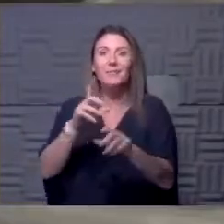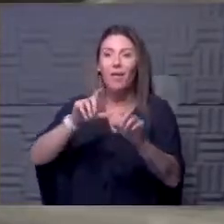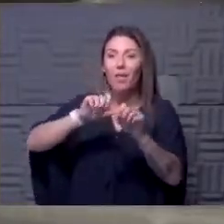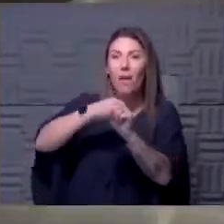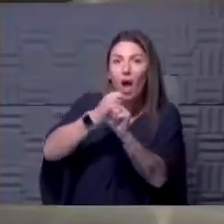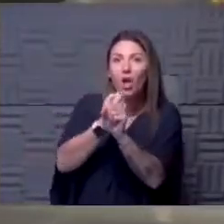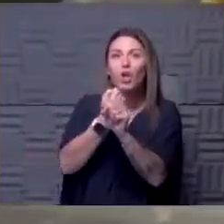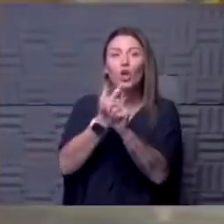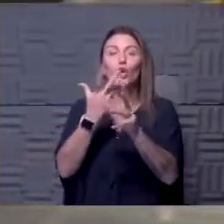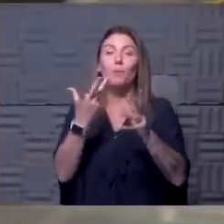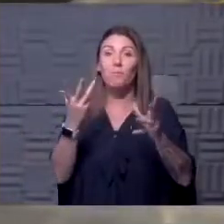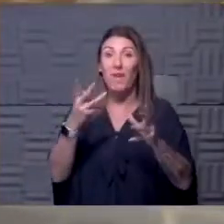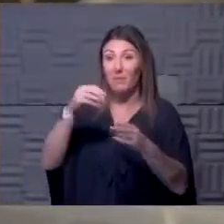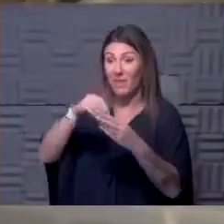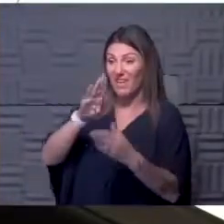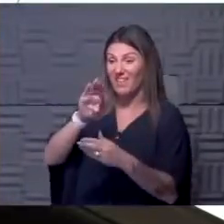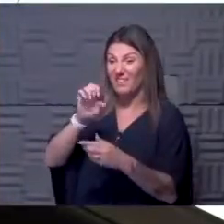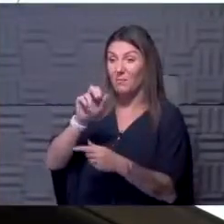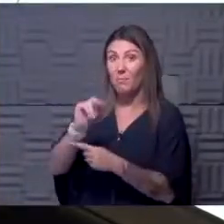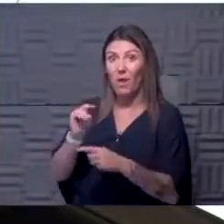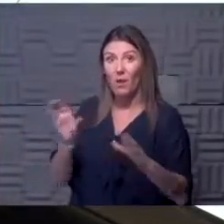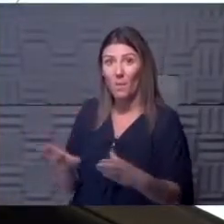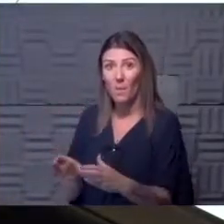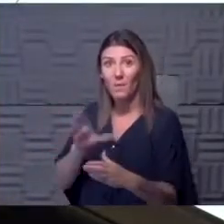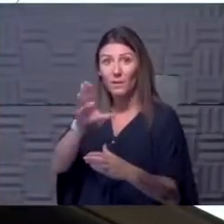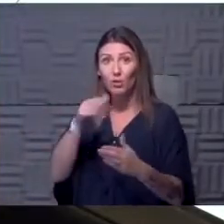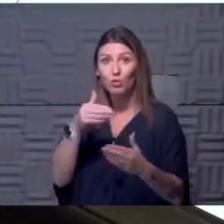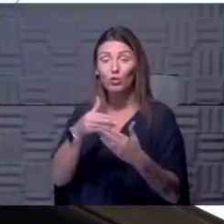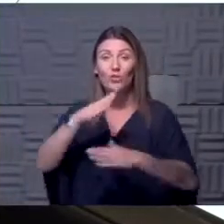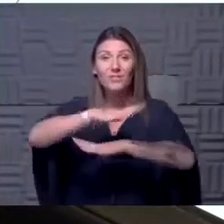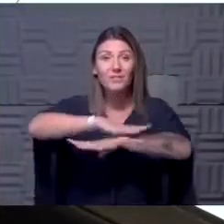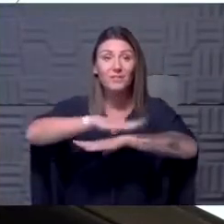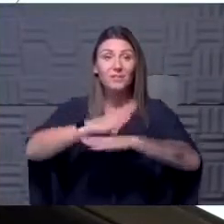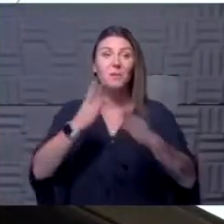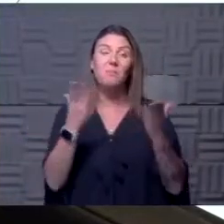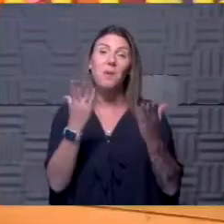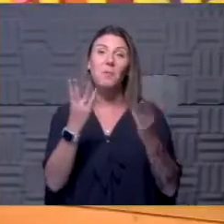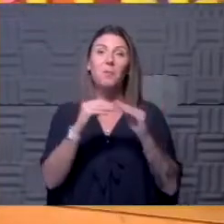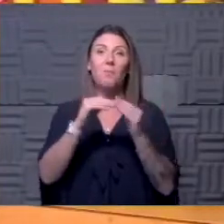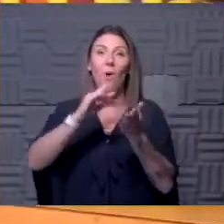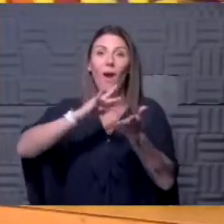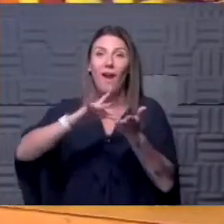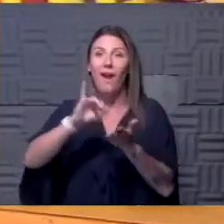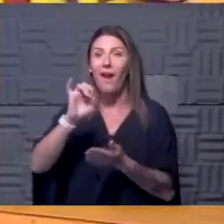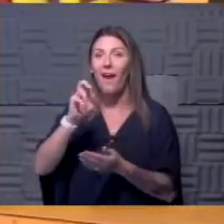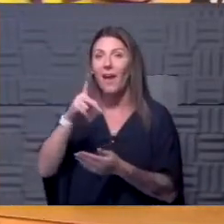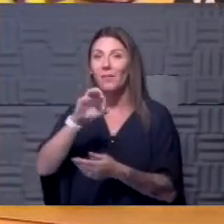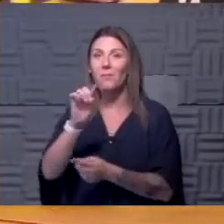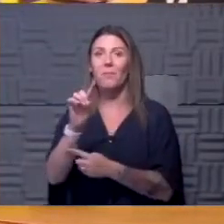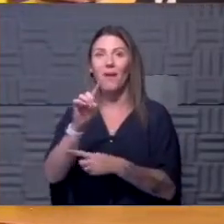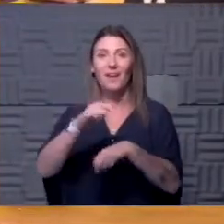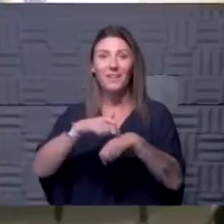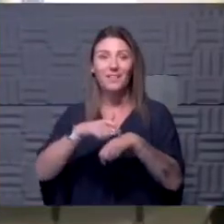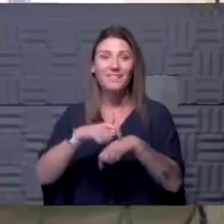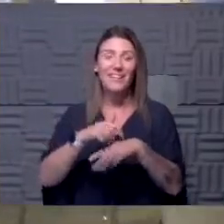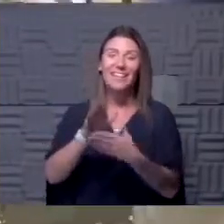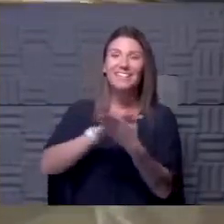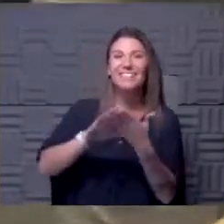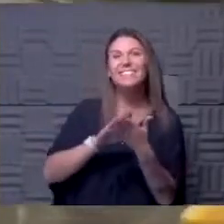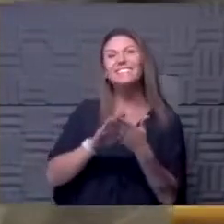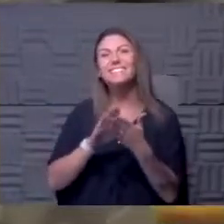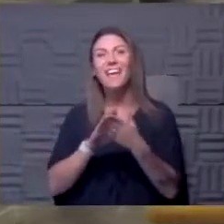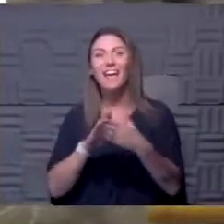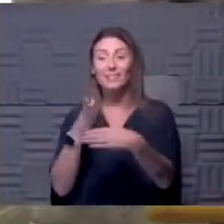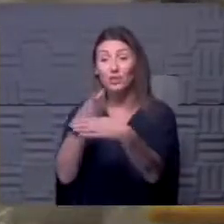in a bin close to your desk. You might have more iPad time. It's nice to share, but Sunny says, no